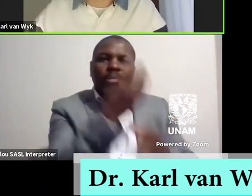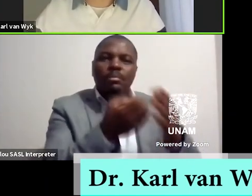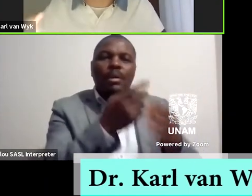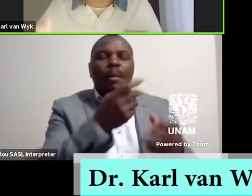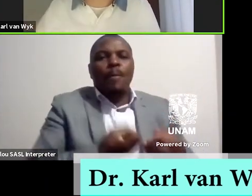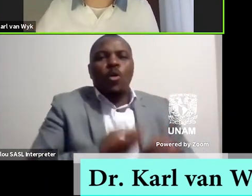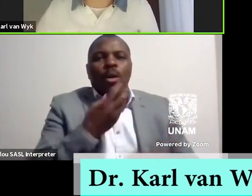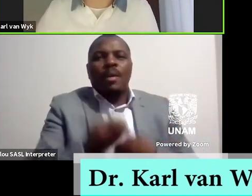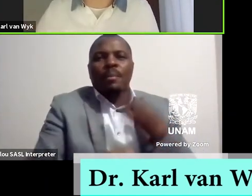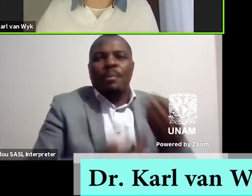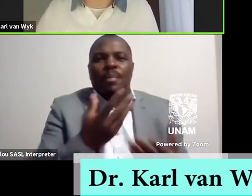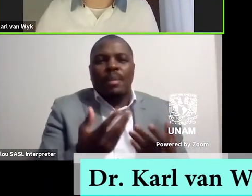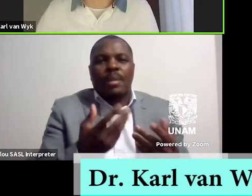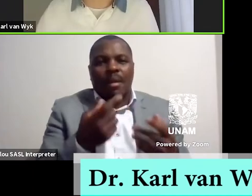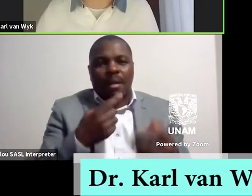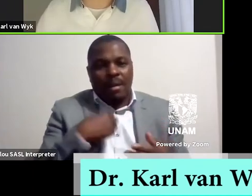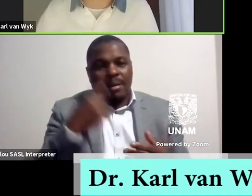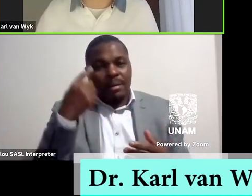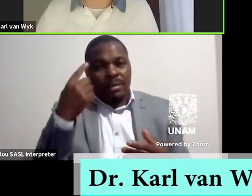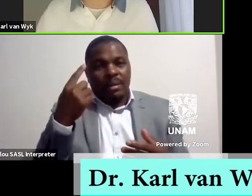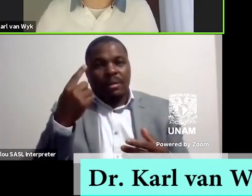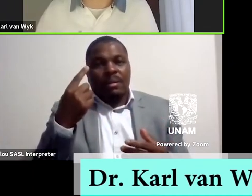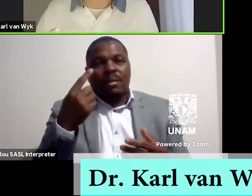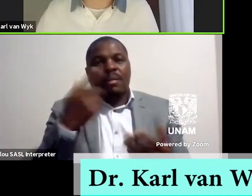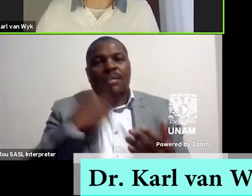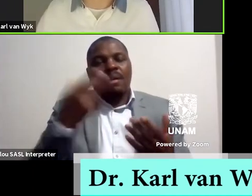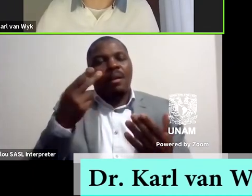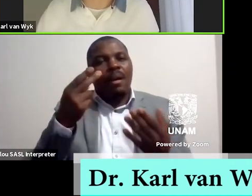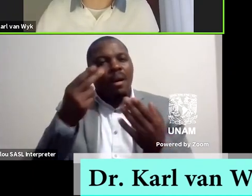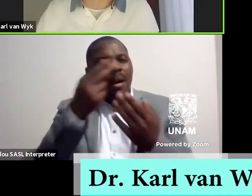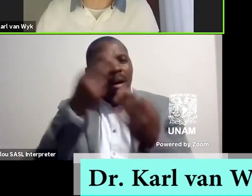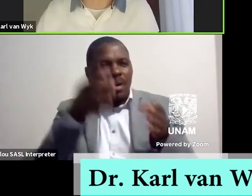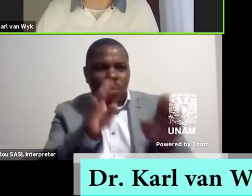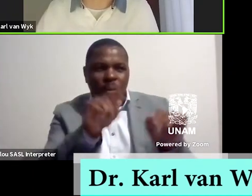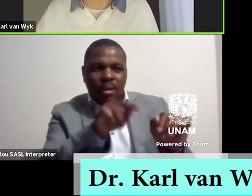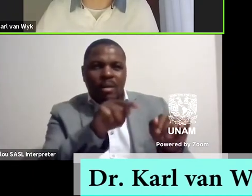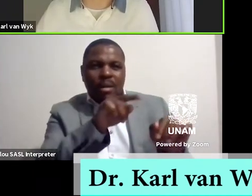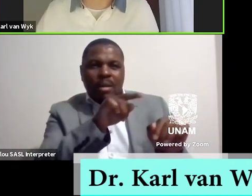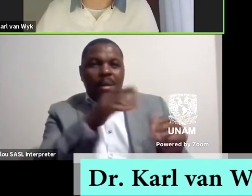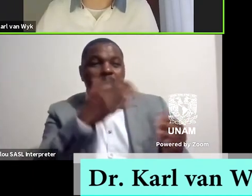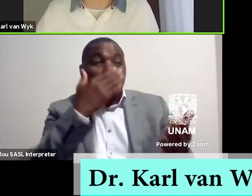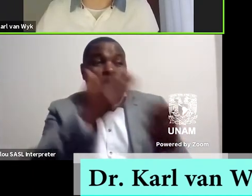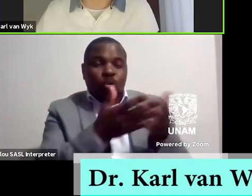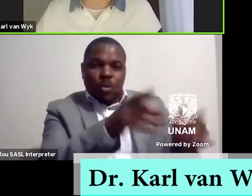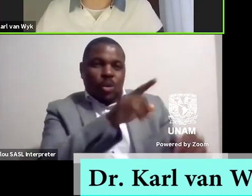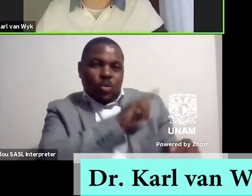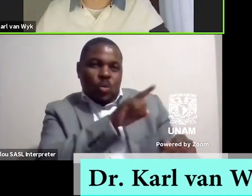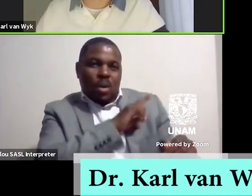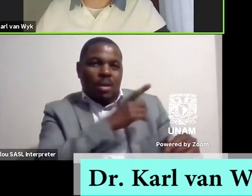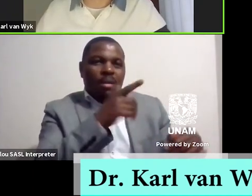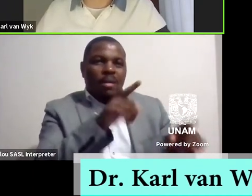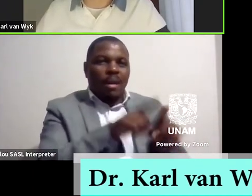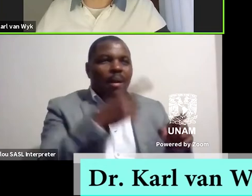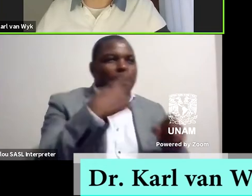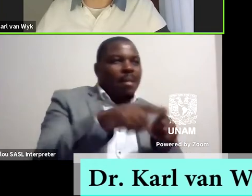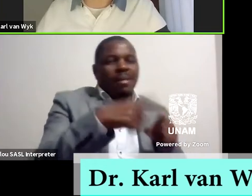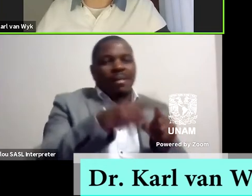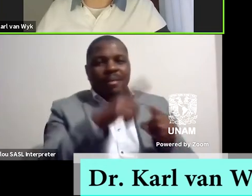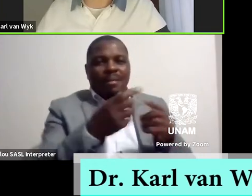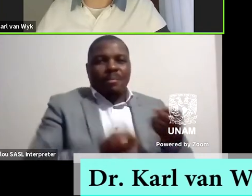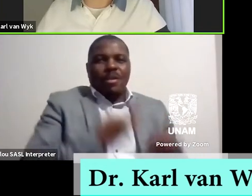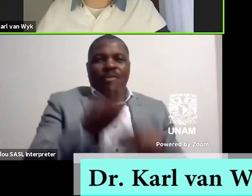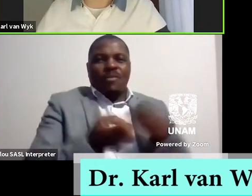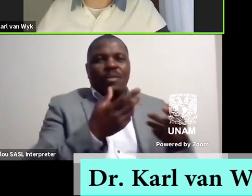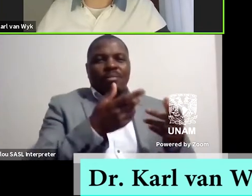i think the medium of the art form suggests why that would be that it is more experimental more playful um it does